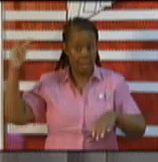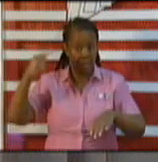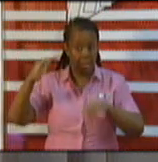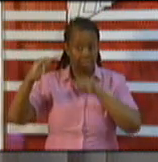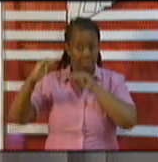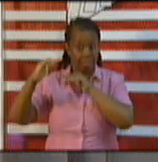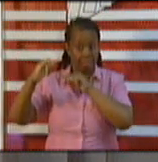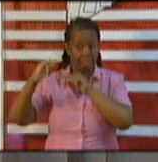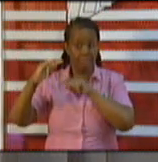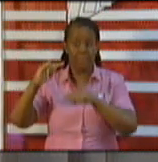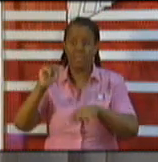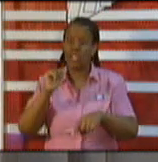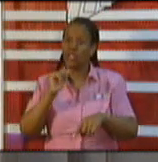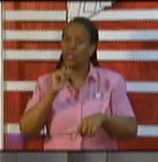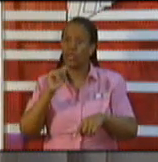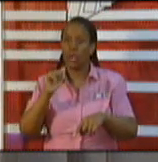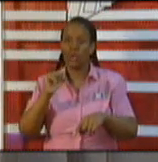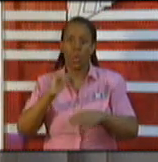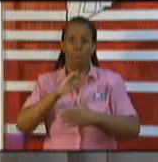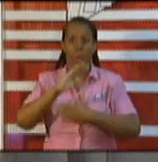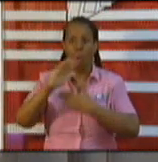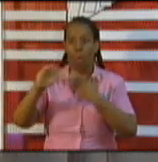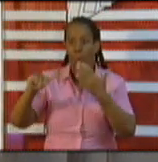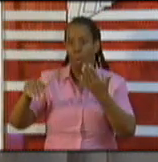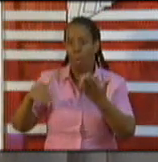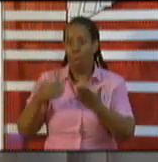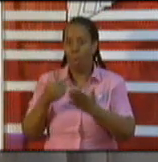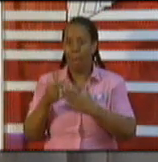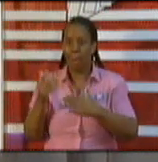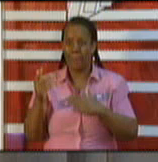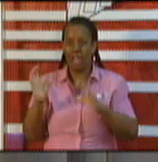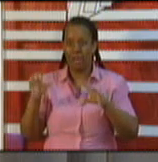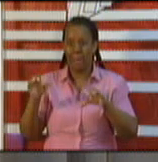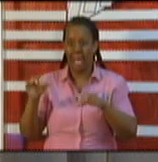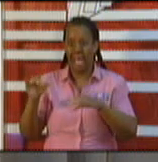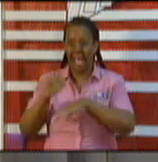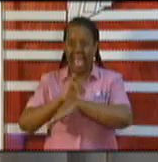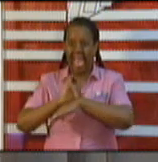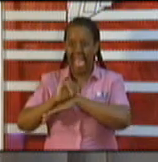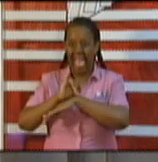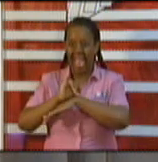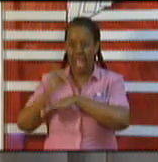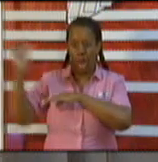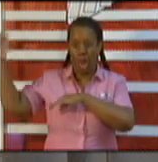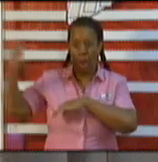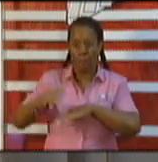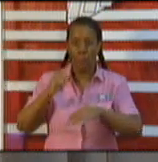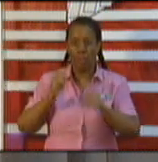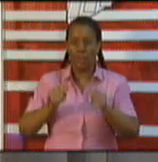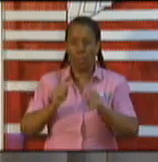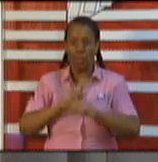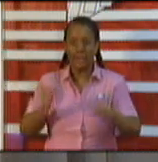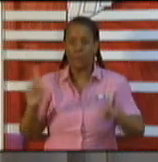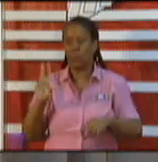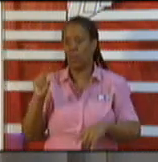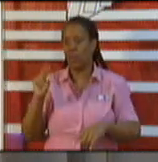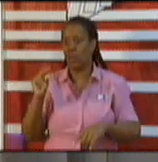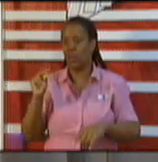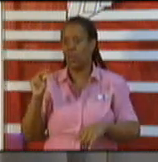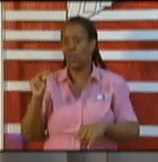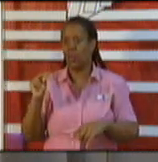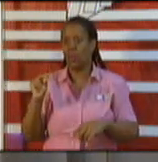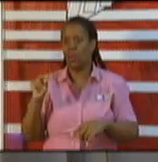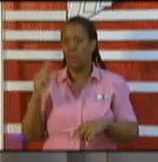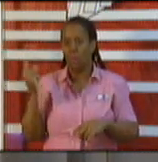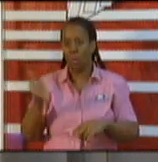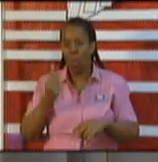as jumping points. Right now, we have persons, there's a particular group of people, you know, we granted them exemptions, they flew from